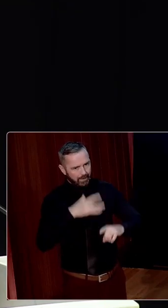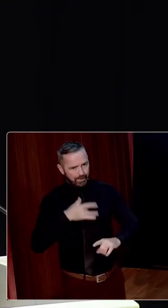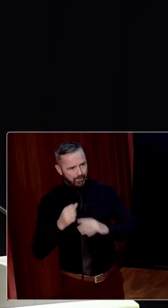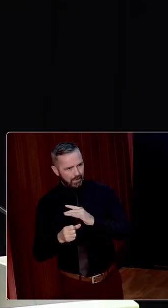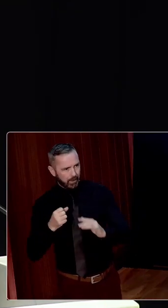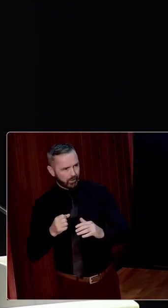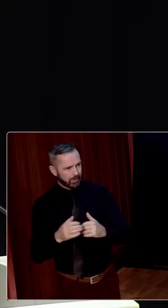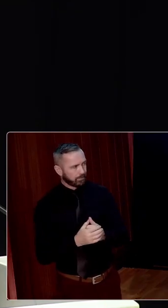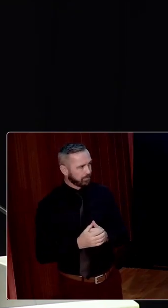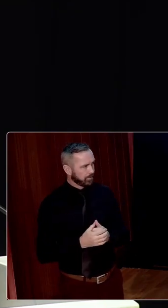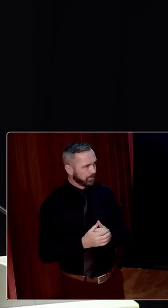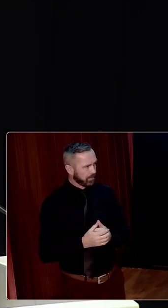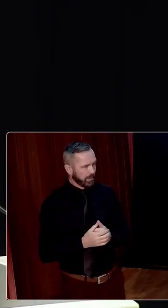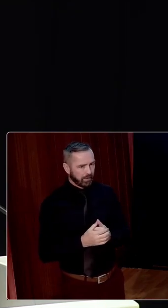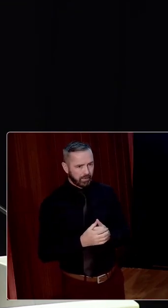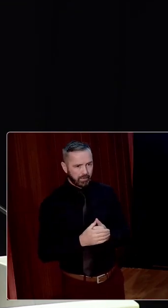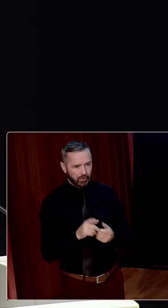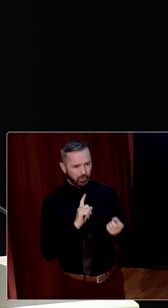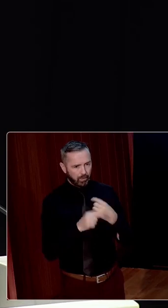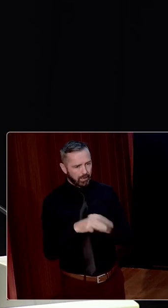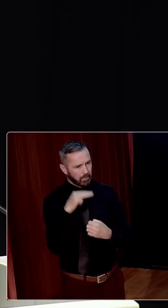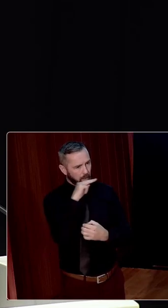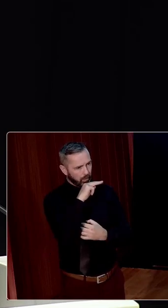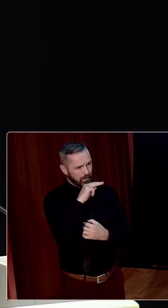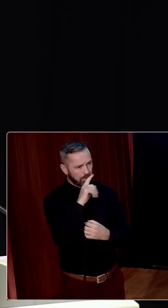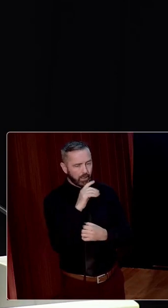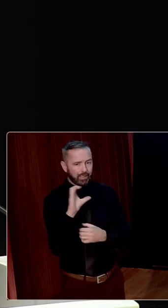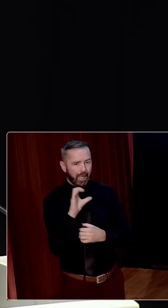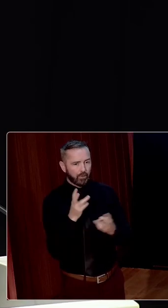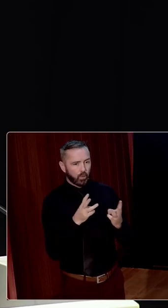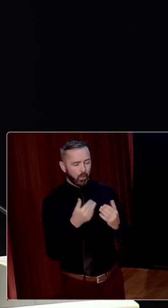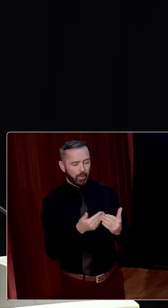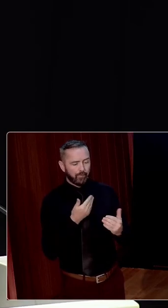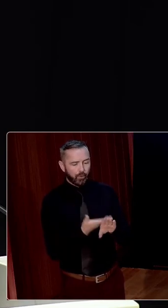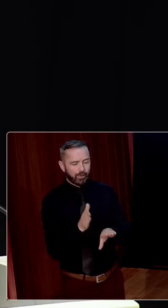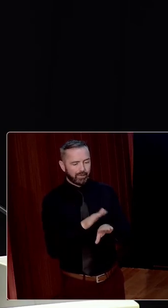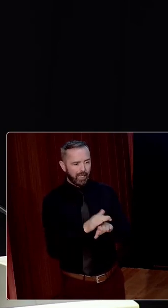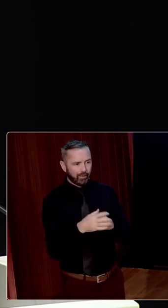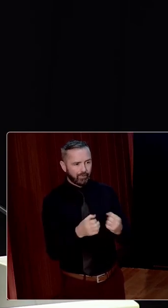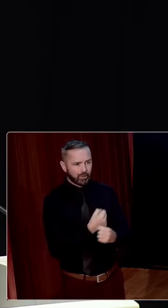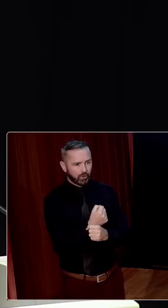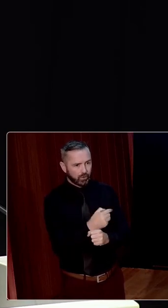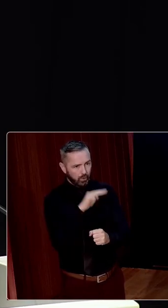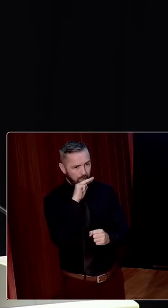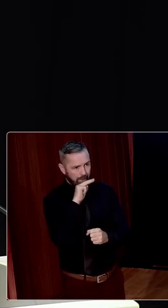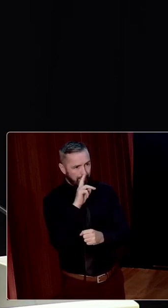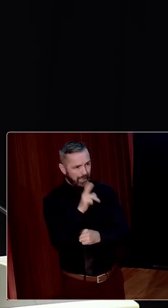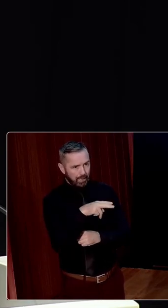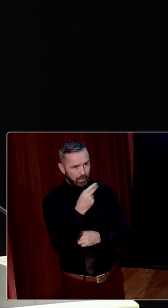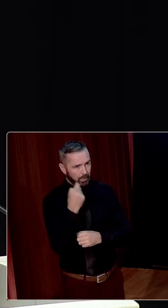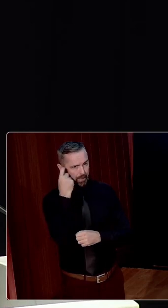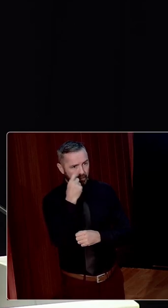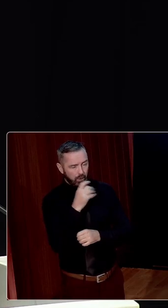lived experience. It appears that the problem was Catherine had worked prior to the death of her son. So she couldn't be considered